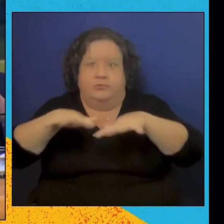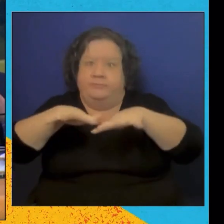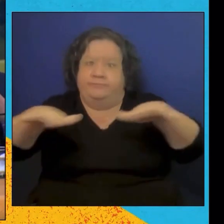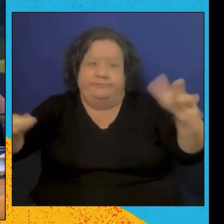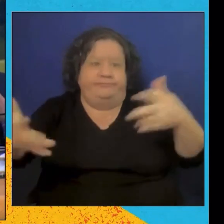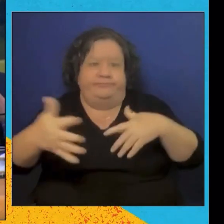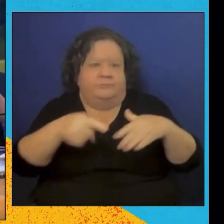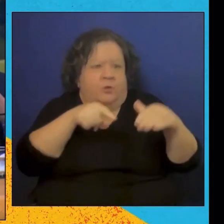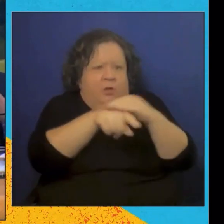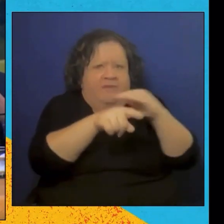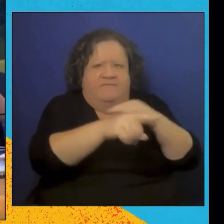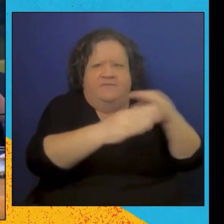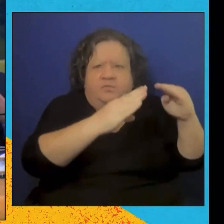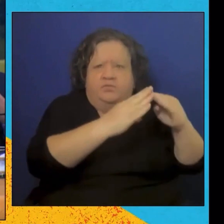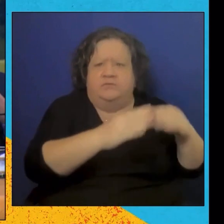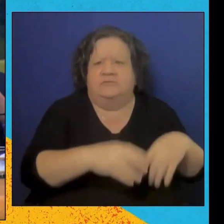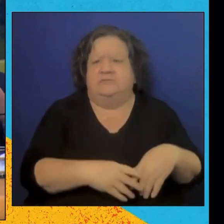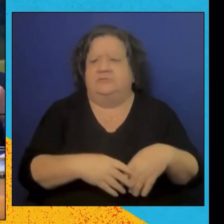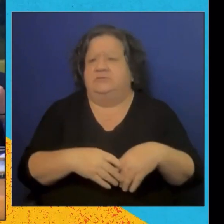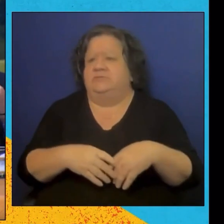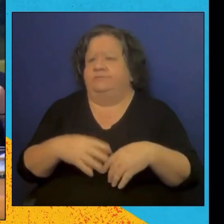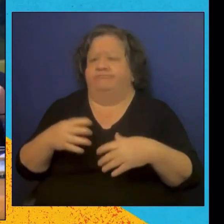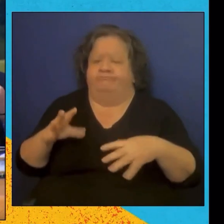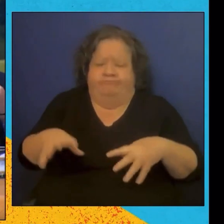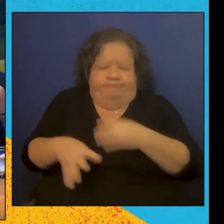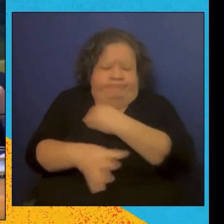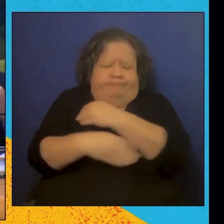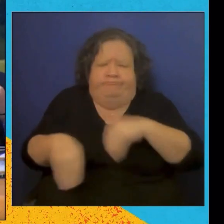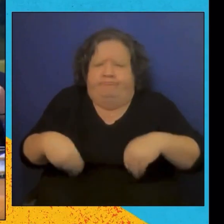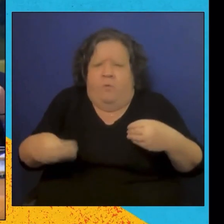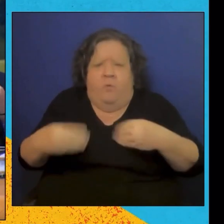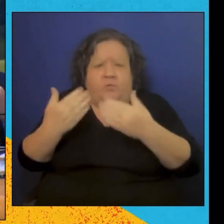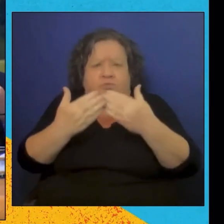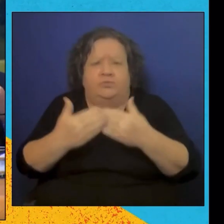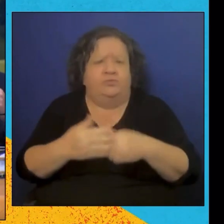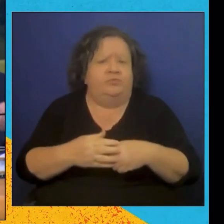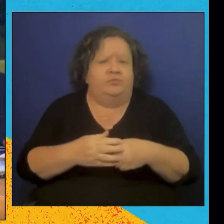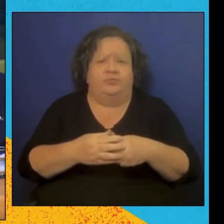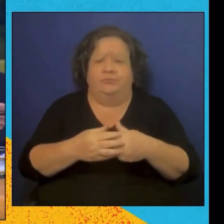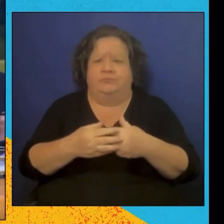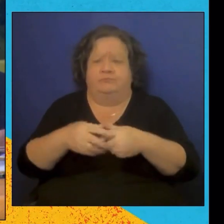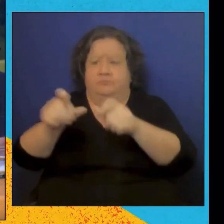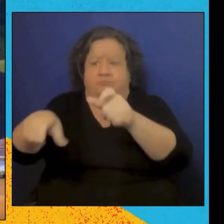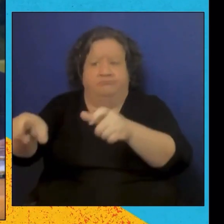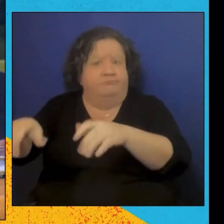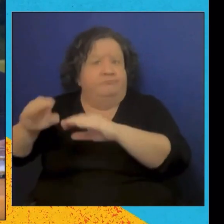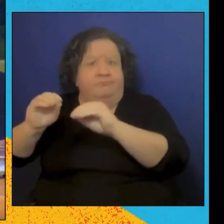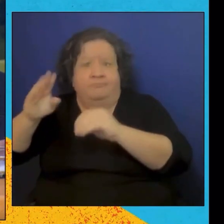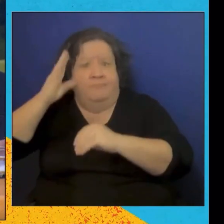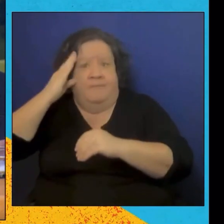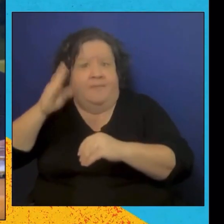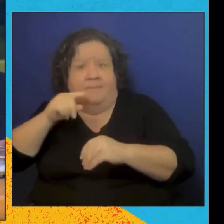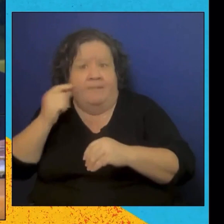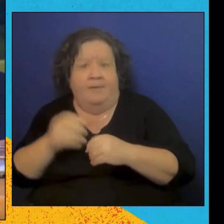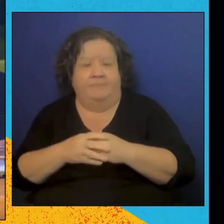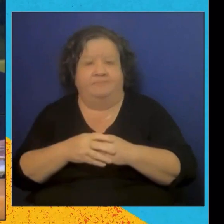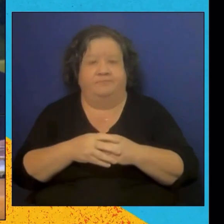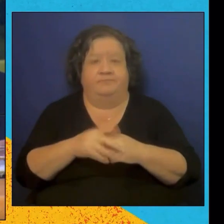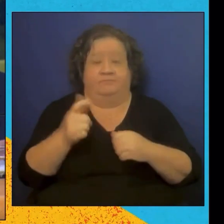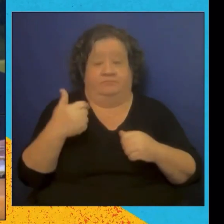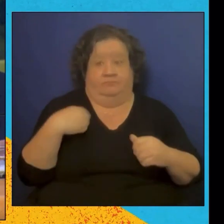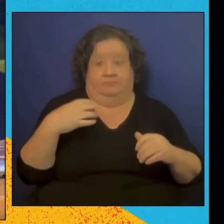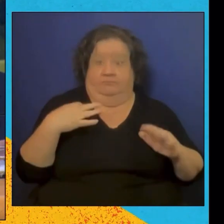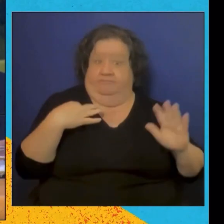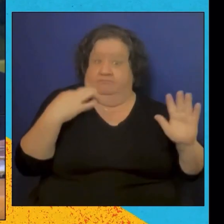And quality education for all is the only solution to achieve SDGs. Therefore, I decided to be an entrepreneur